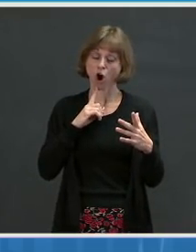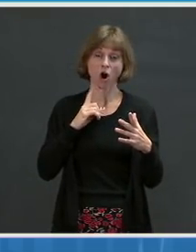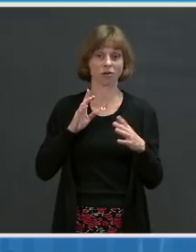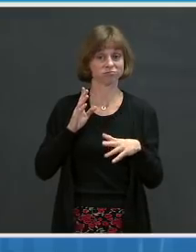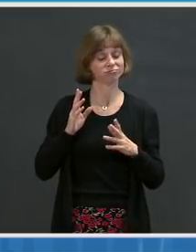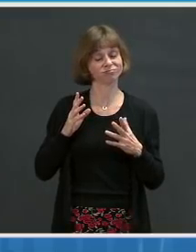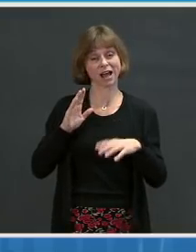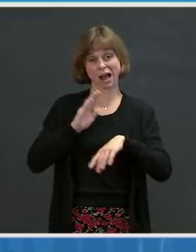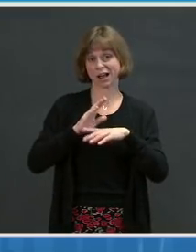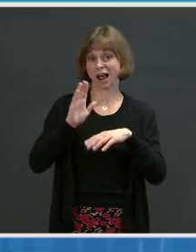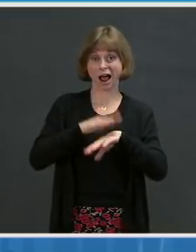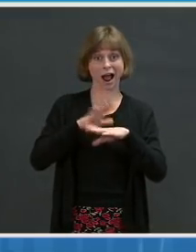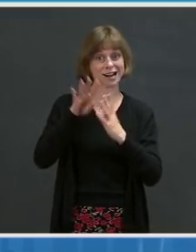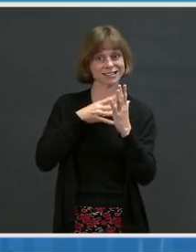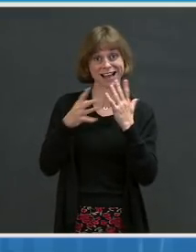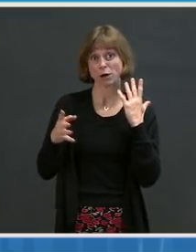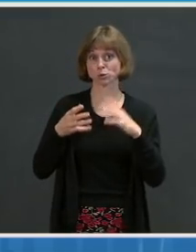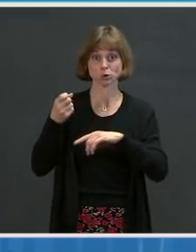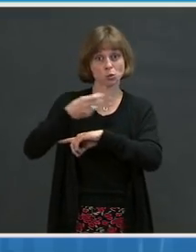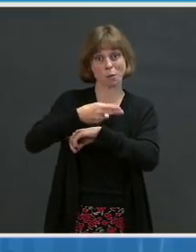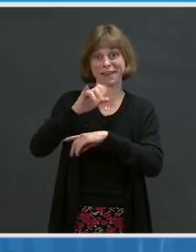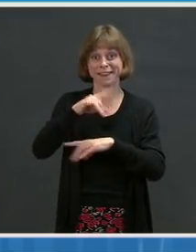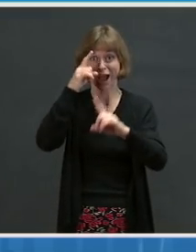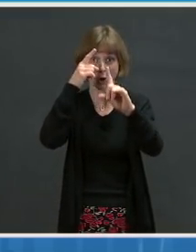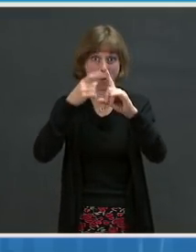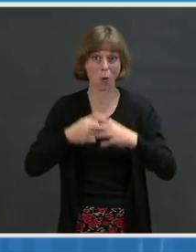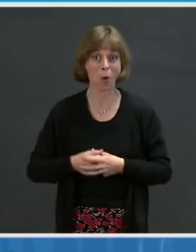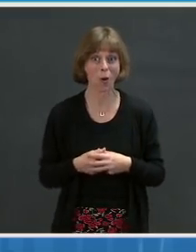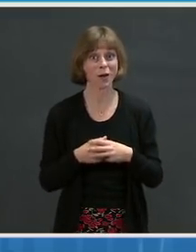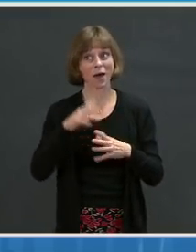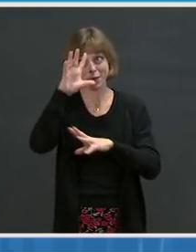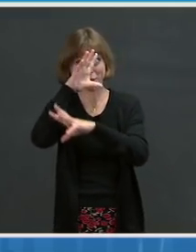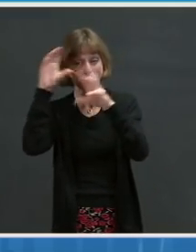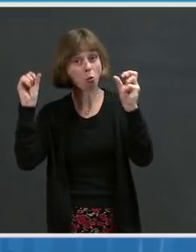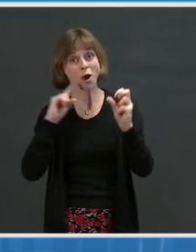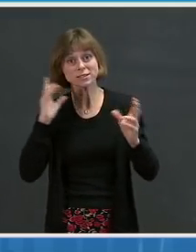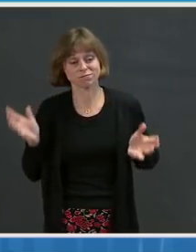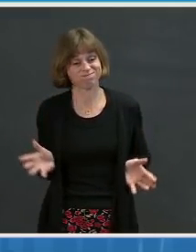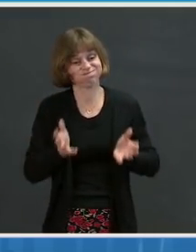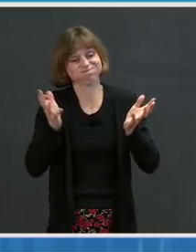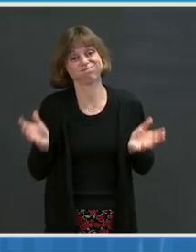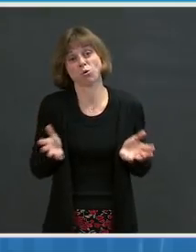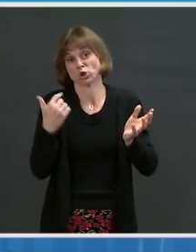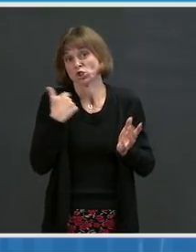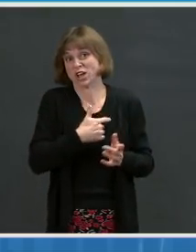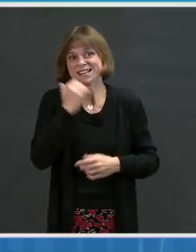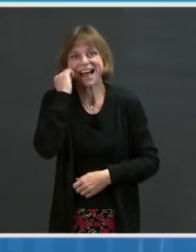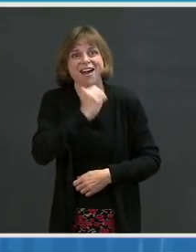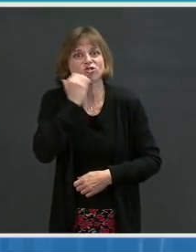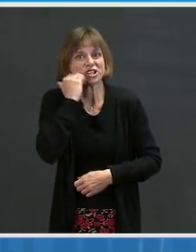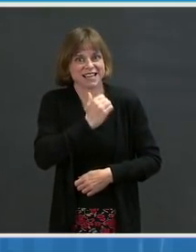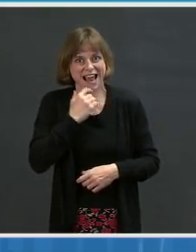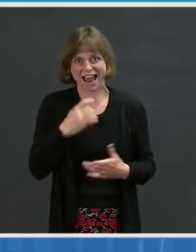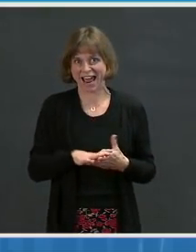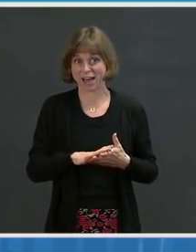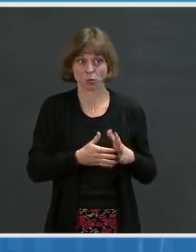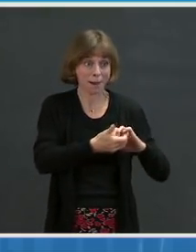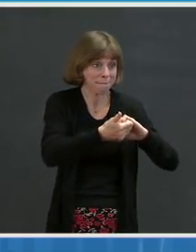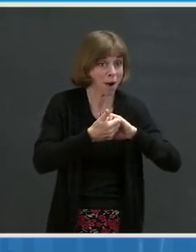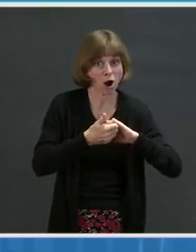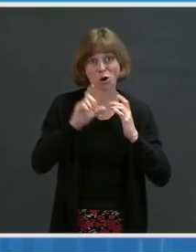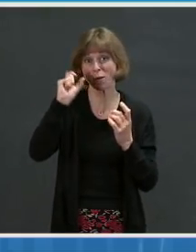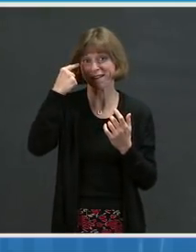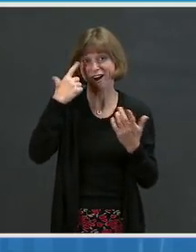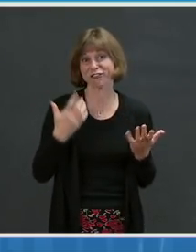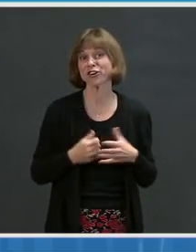pushes us every day to figure out everything we can do as a whole-of-government effort, partnering with governors, local